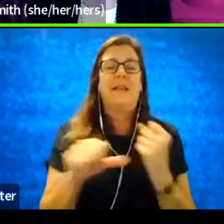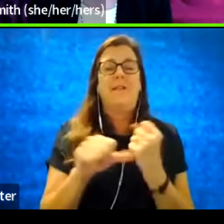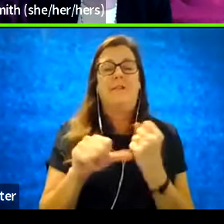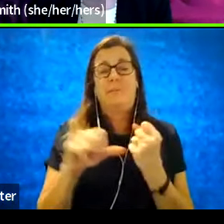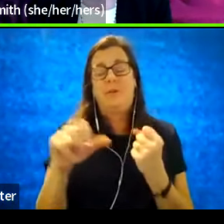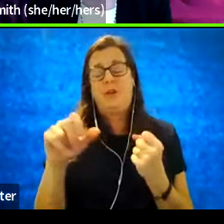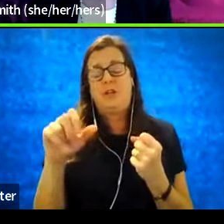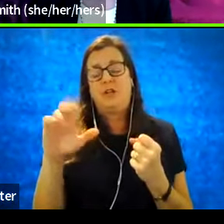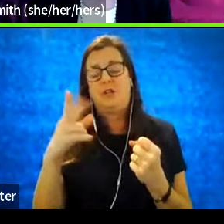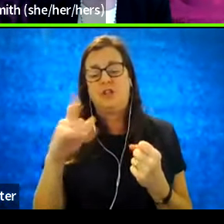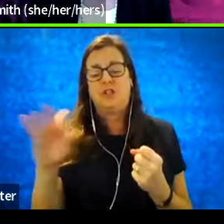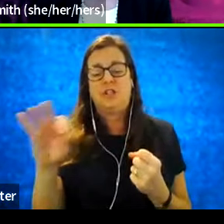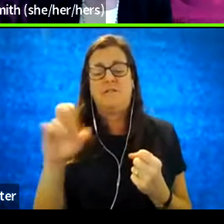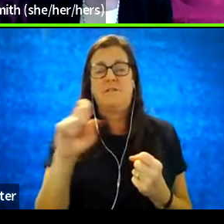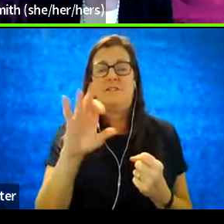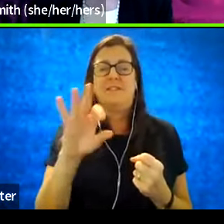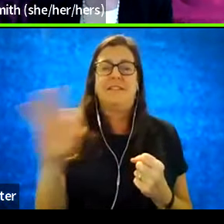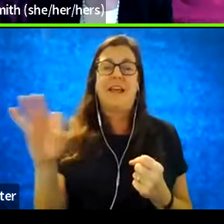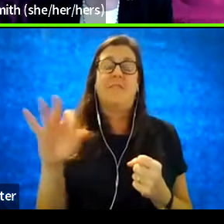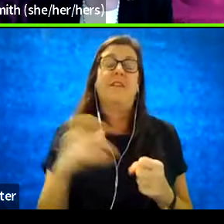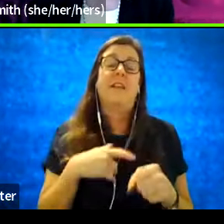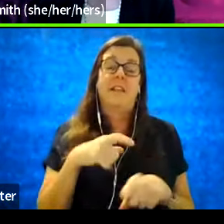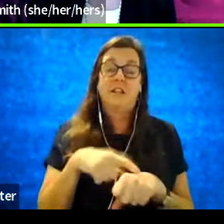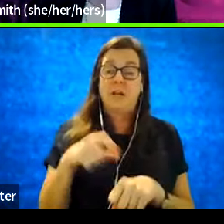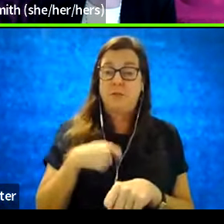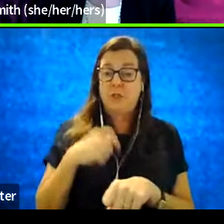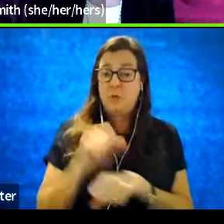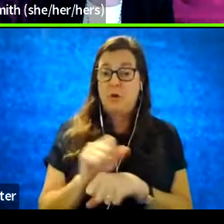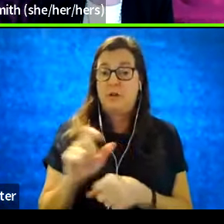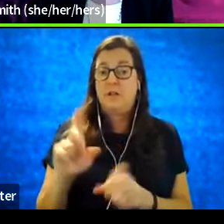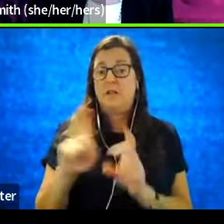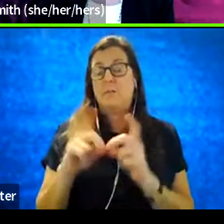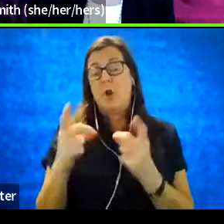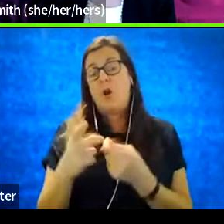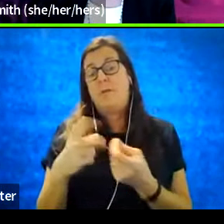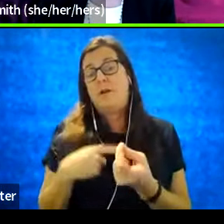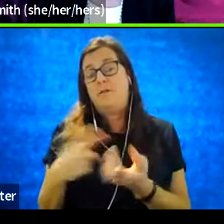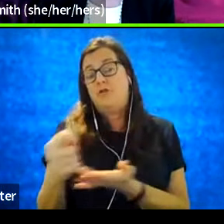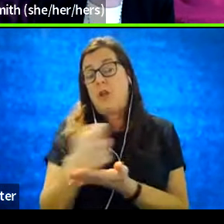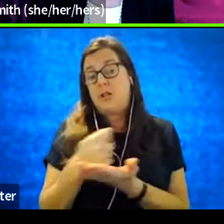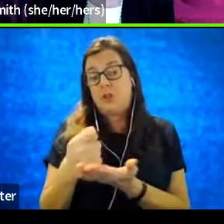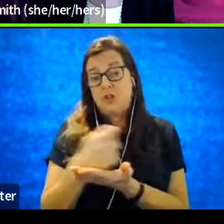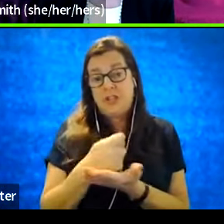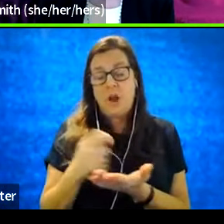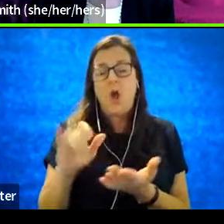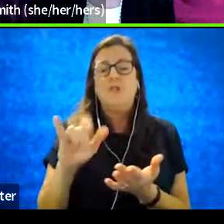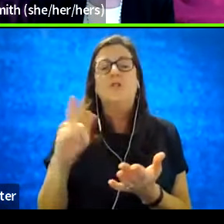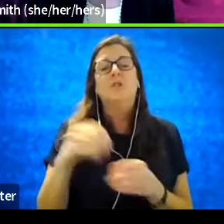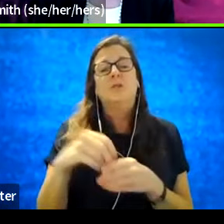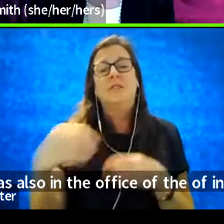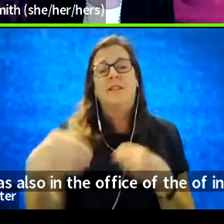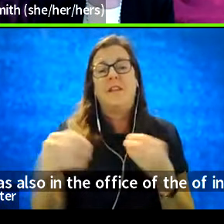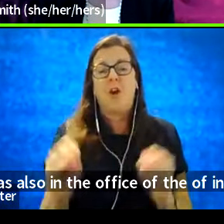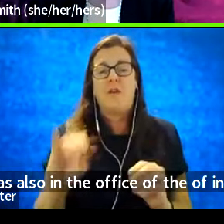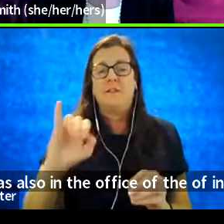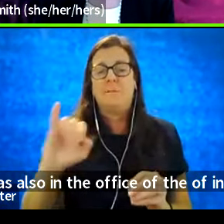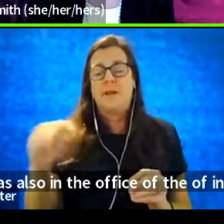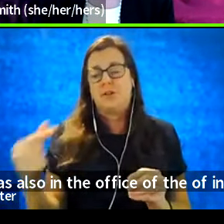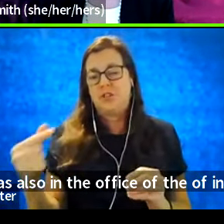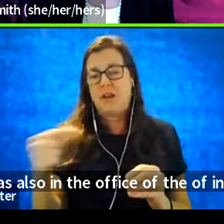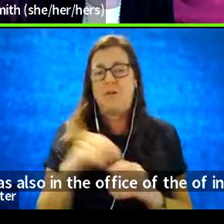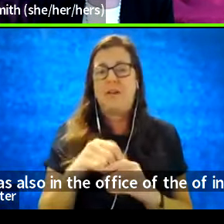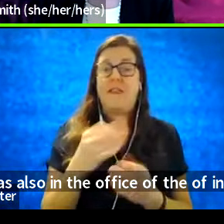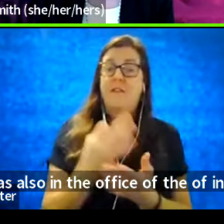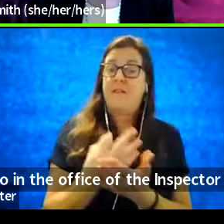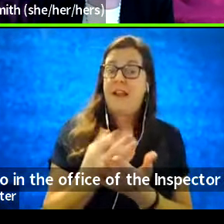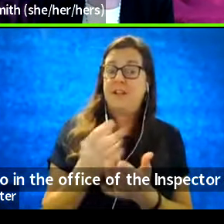At her tenure at the Department of Treasury, she was also in the Office of Inspector General in the